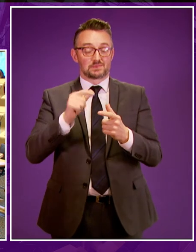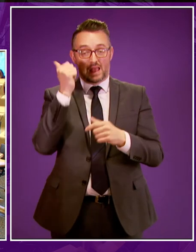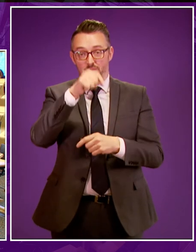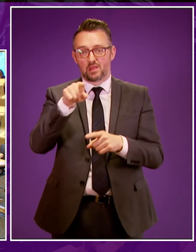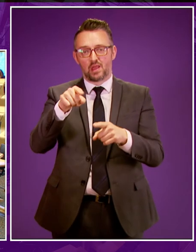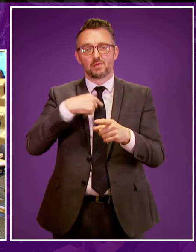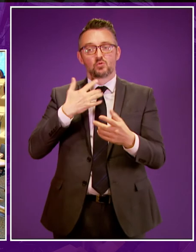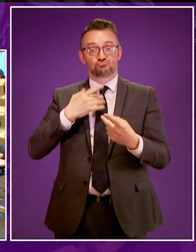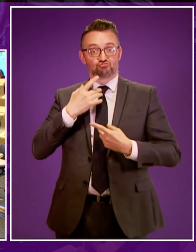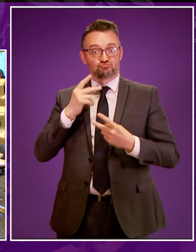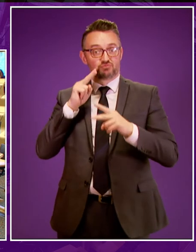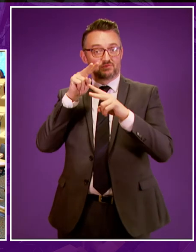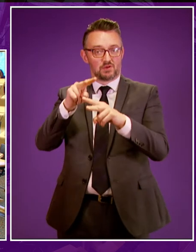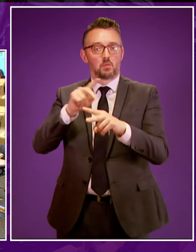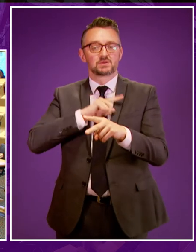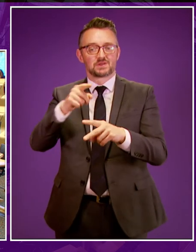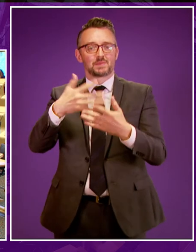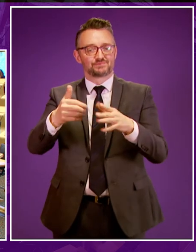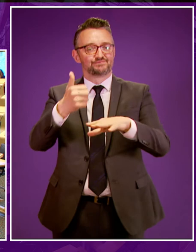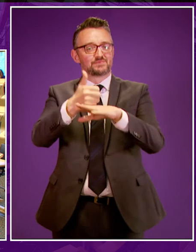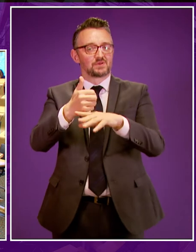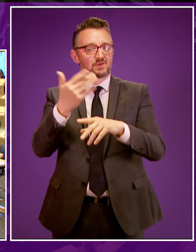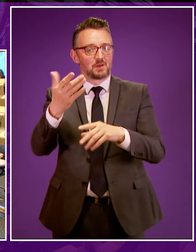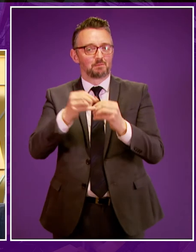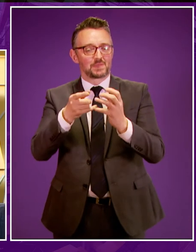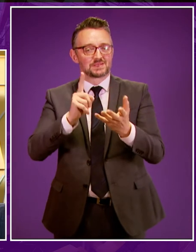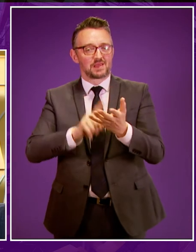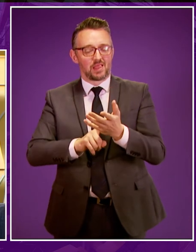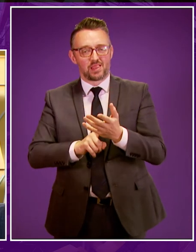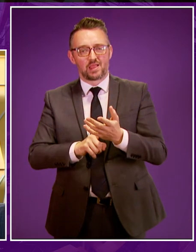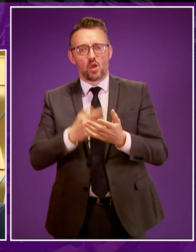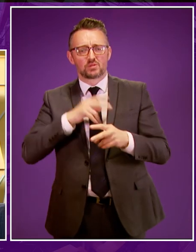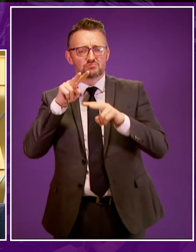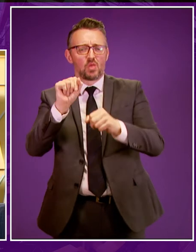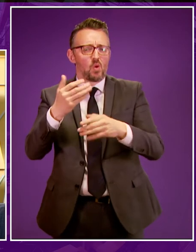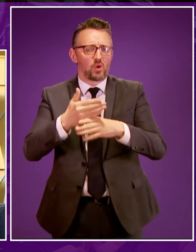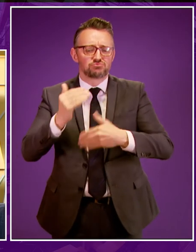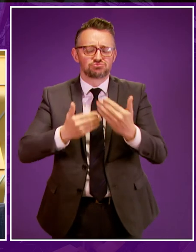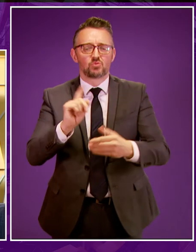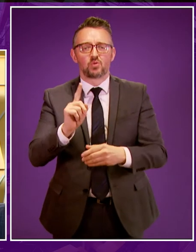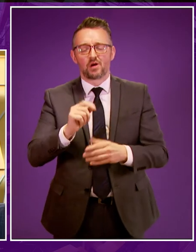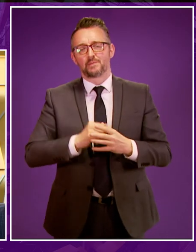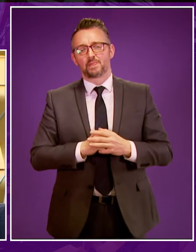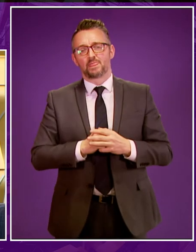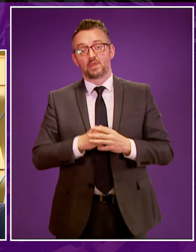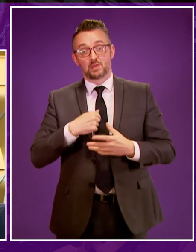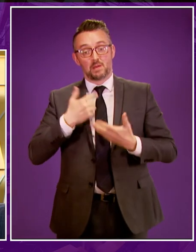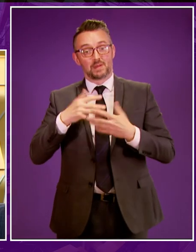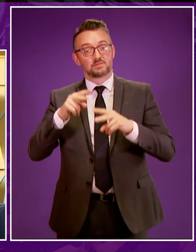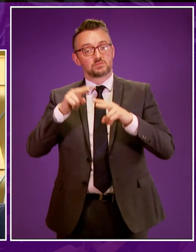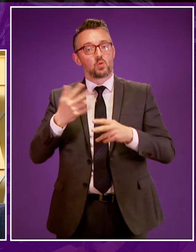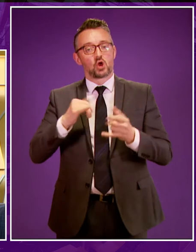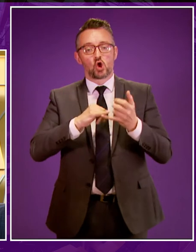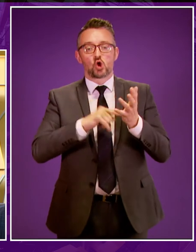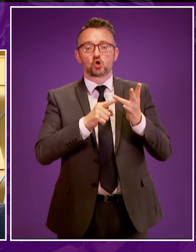at every opportunity in relation to BSL and I look forward to seeing the work that they're doing I had the opportunity to see the work being done at